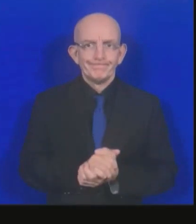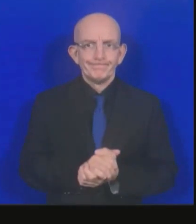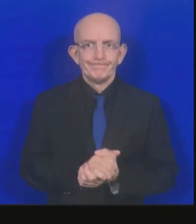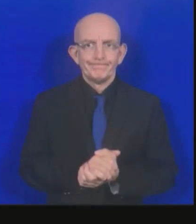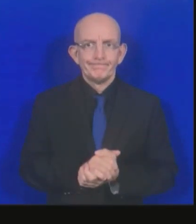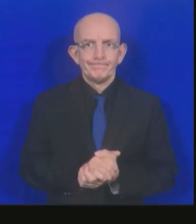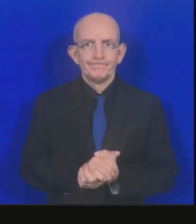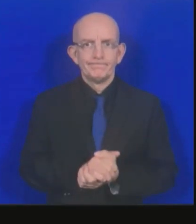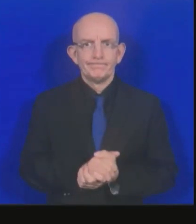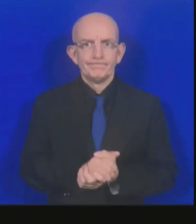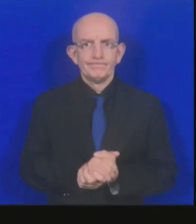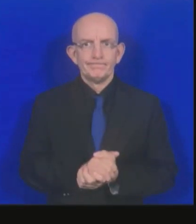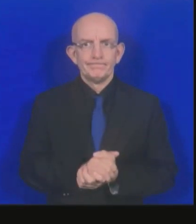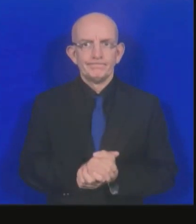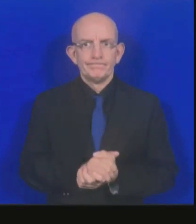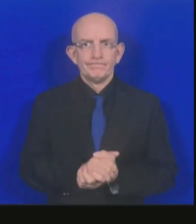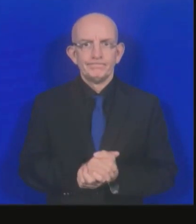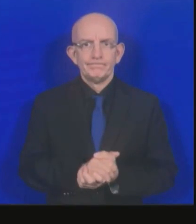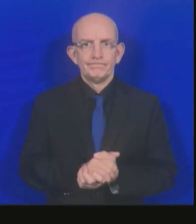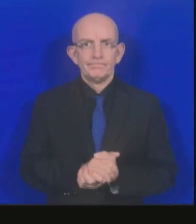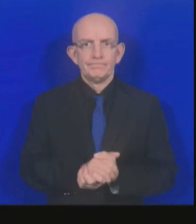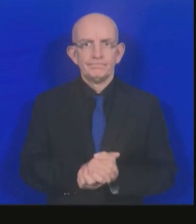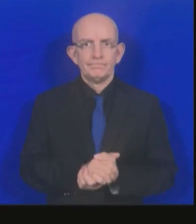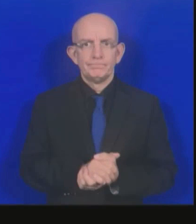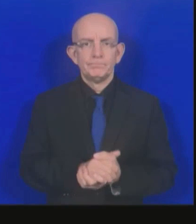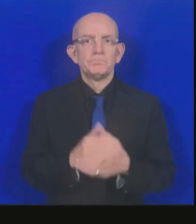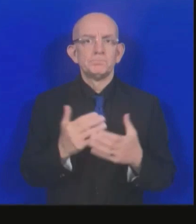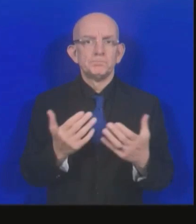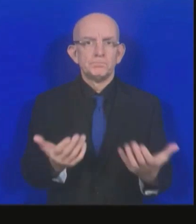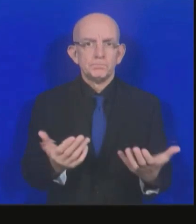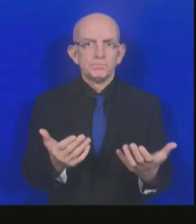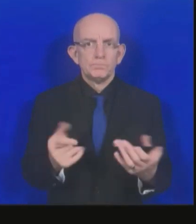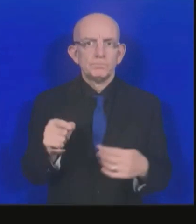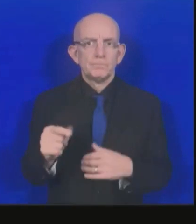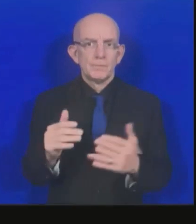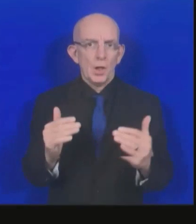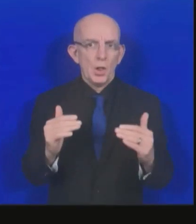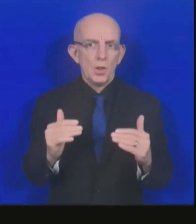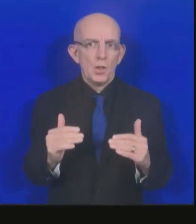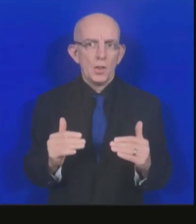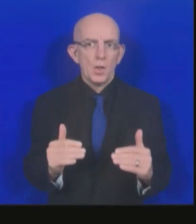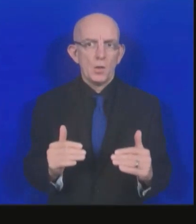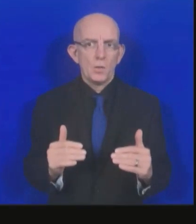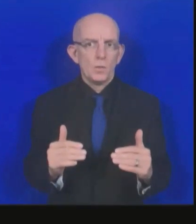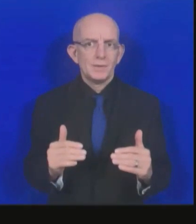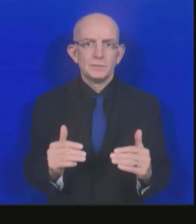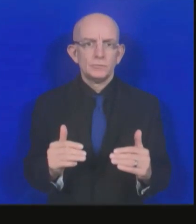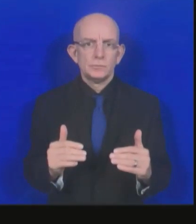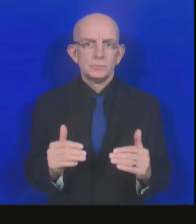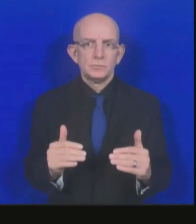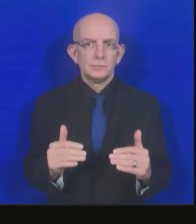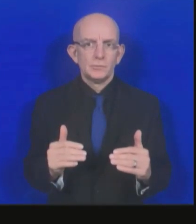the low-income country. I know there are genuine concerns of the creditors, which we must take into account. But I would